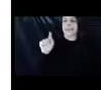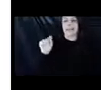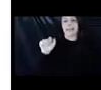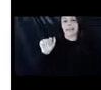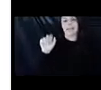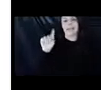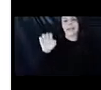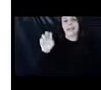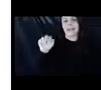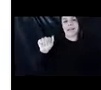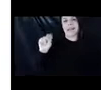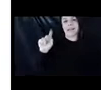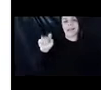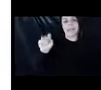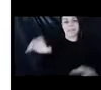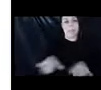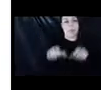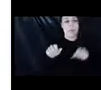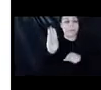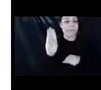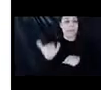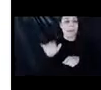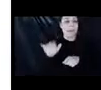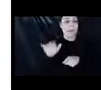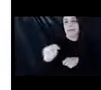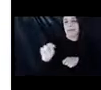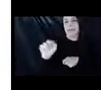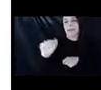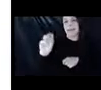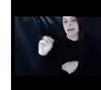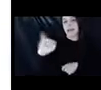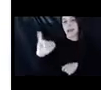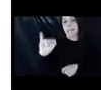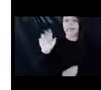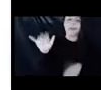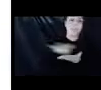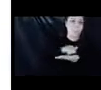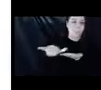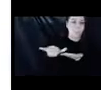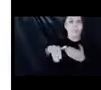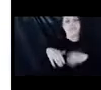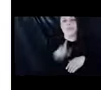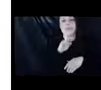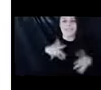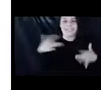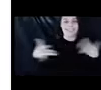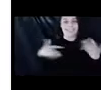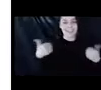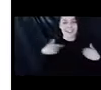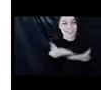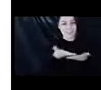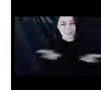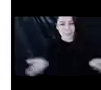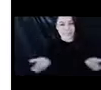NYC, the National Alliance on Mental Illness of New York City. And we're really excited to have you here. This event is being